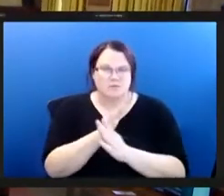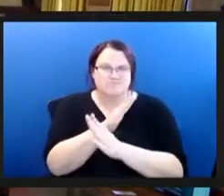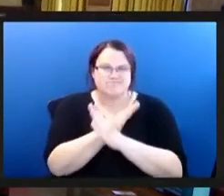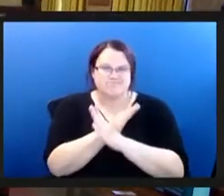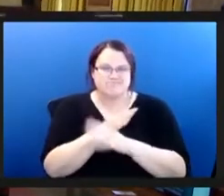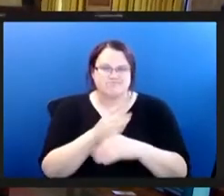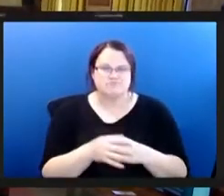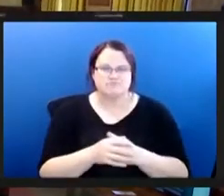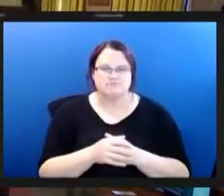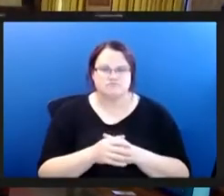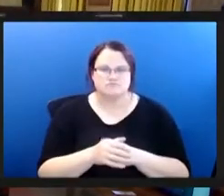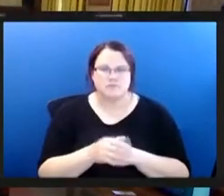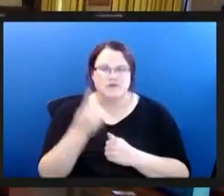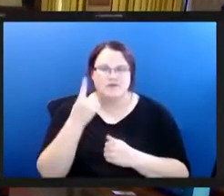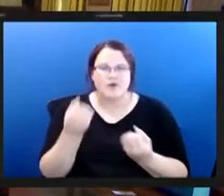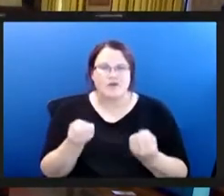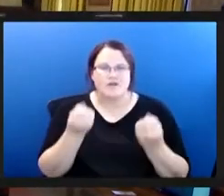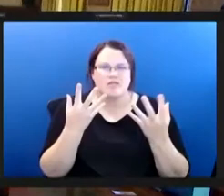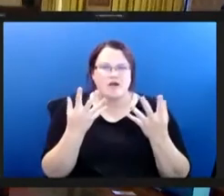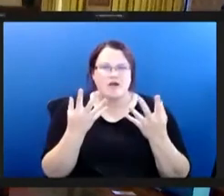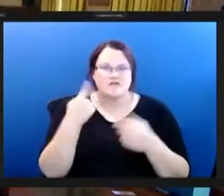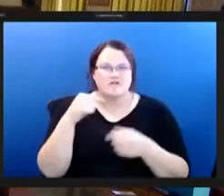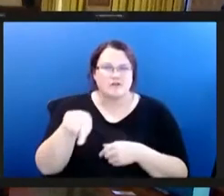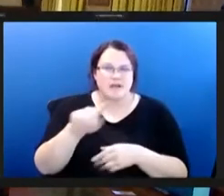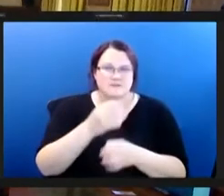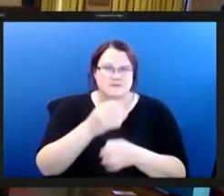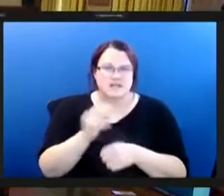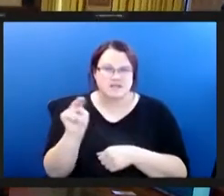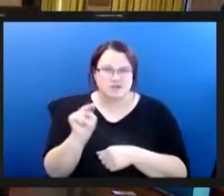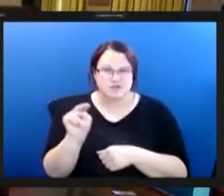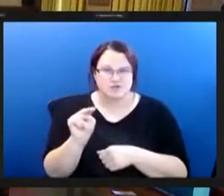for a lot of them to get the nutrition that they need